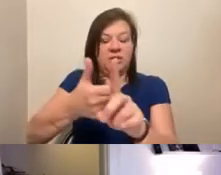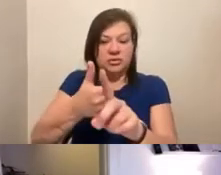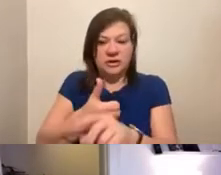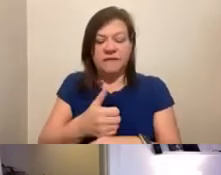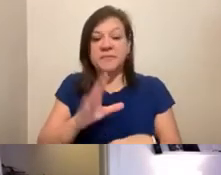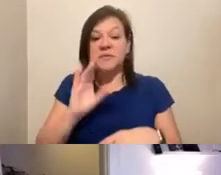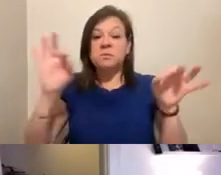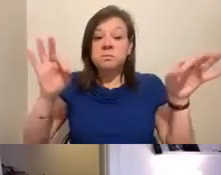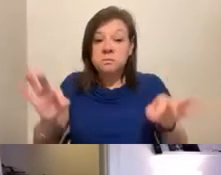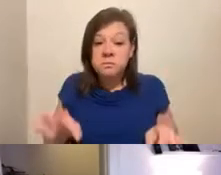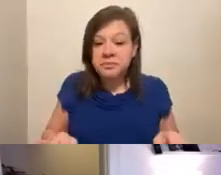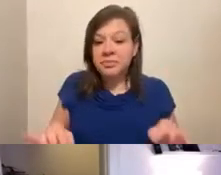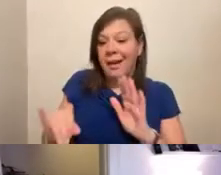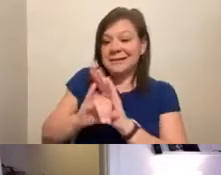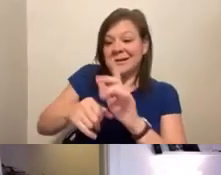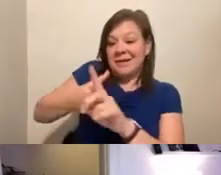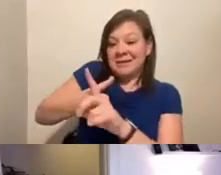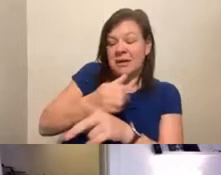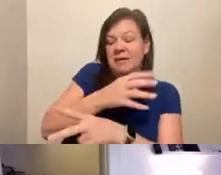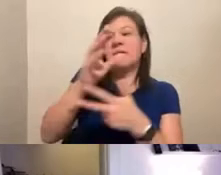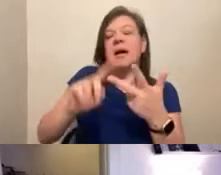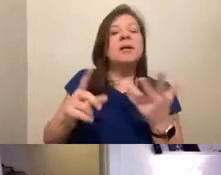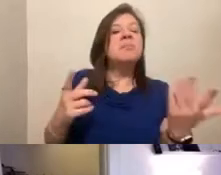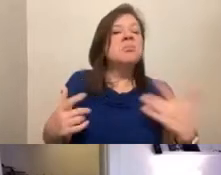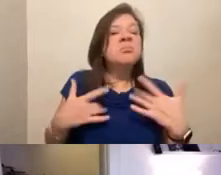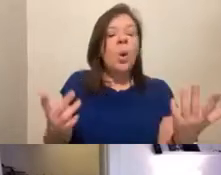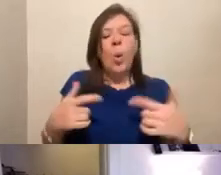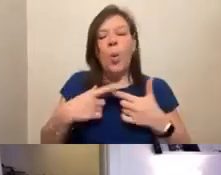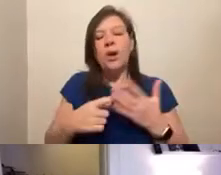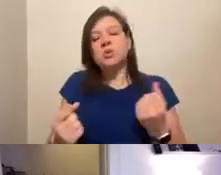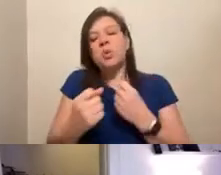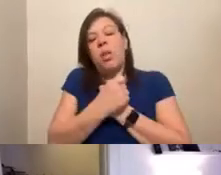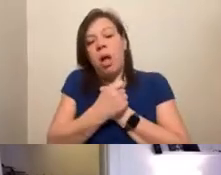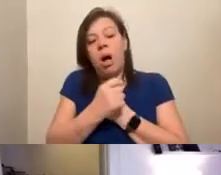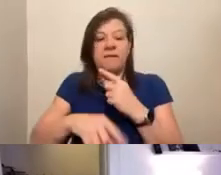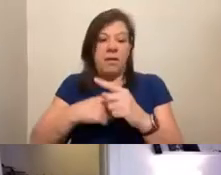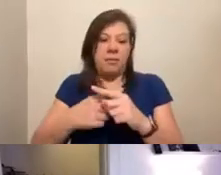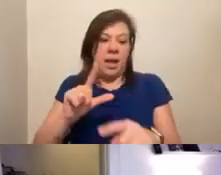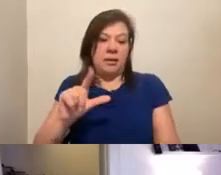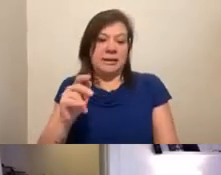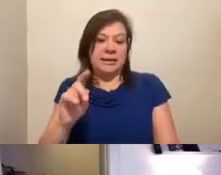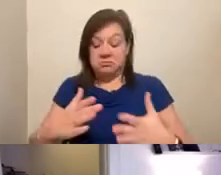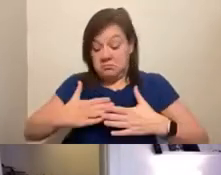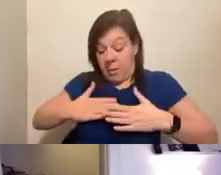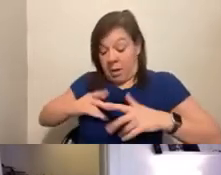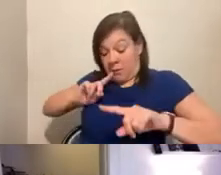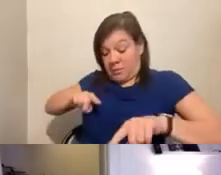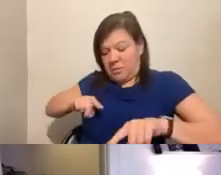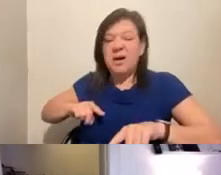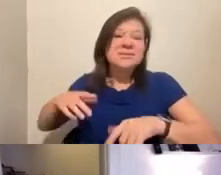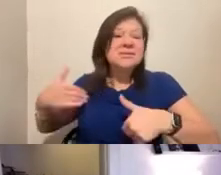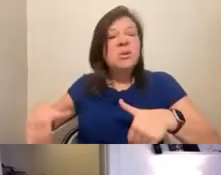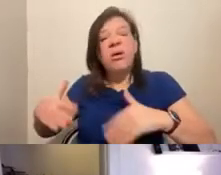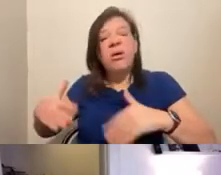description, identify self, and then what do you love about LEAD? And I will say what I do love about LEAD are the wonderful